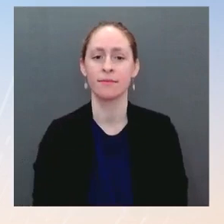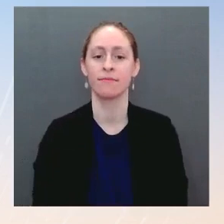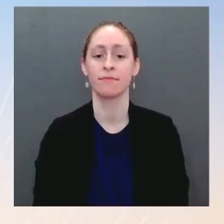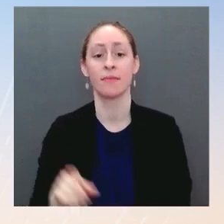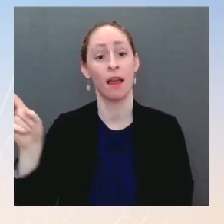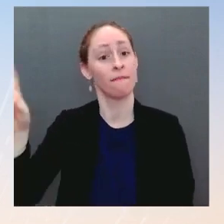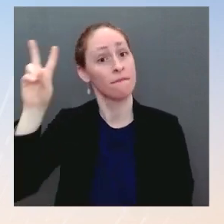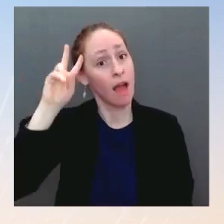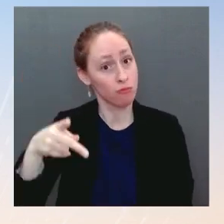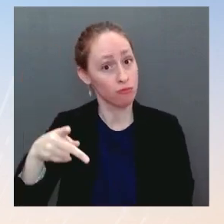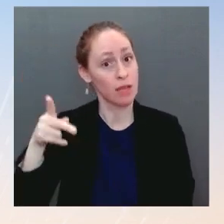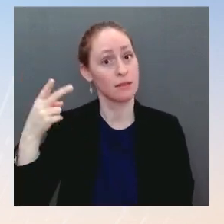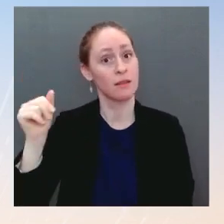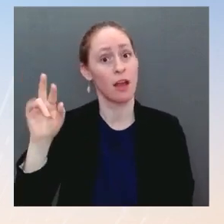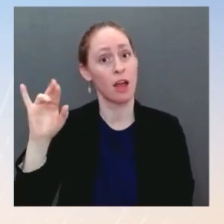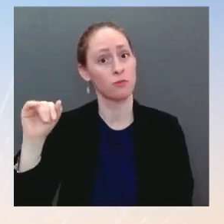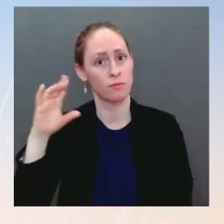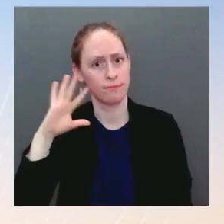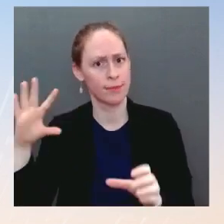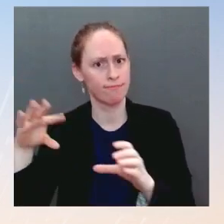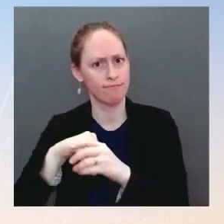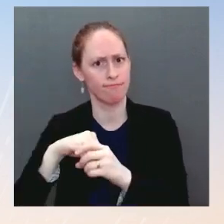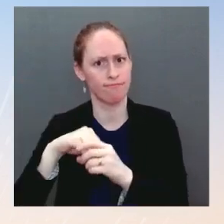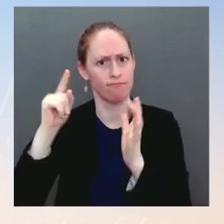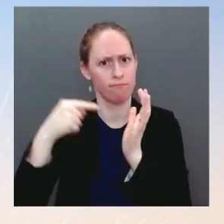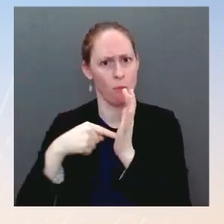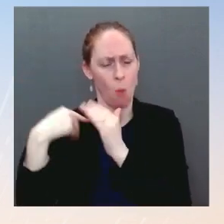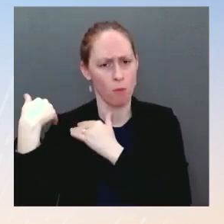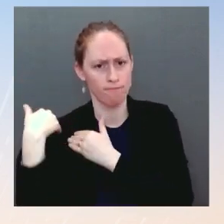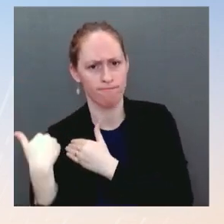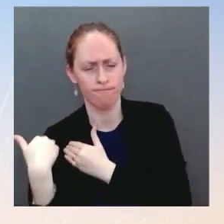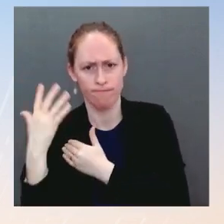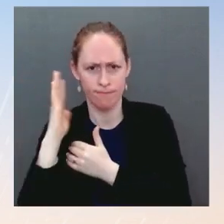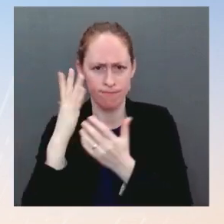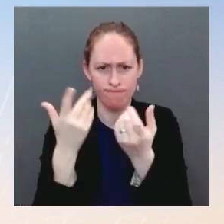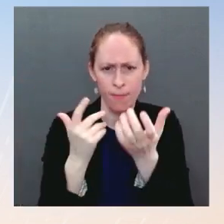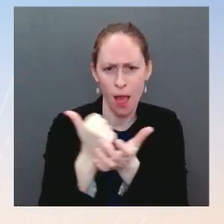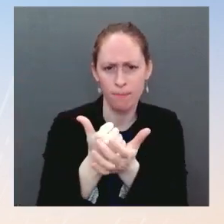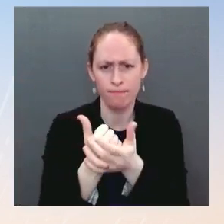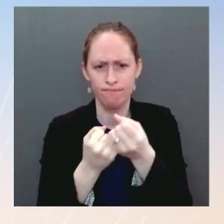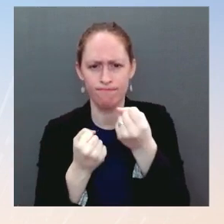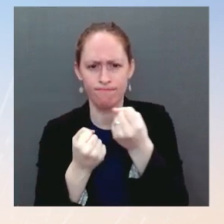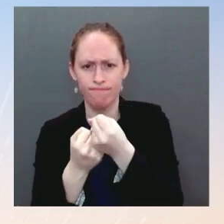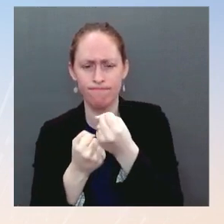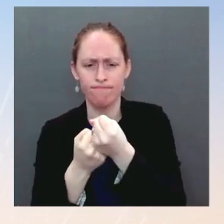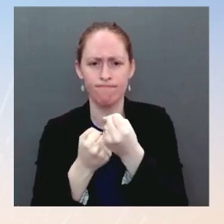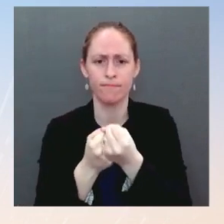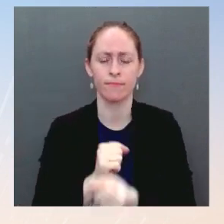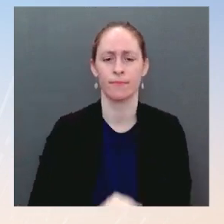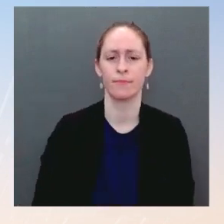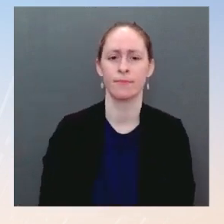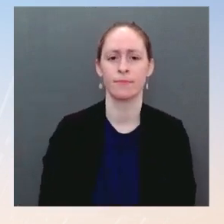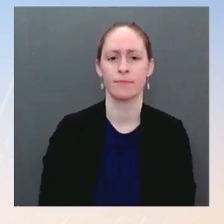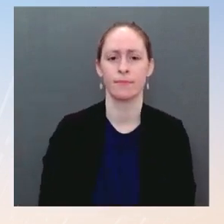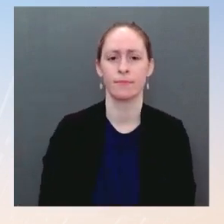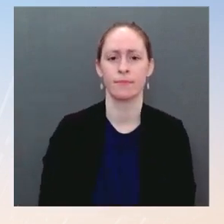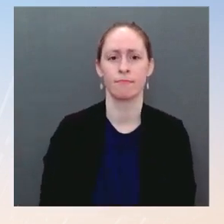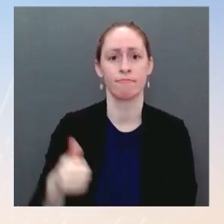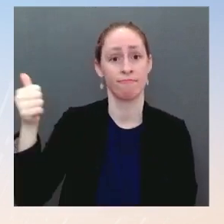very closely. Obviously, she has a long history as a former Attorney General, as a member of the Judiciary Committee,